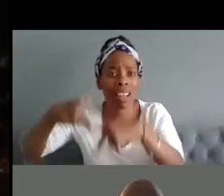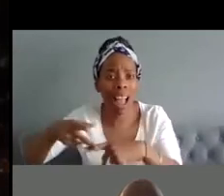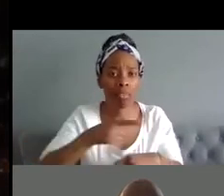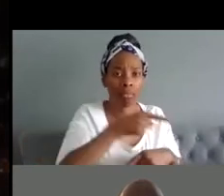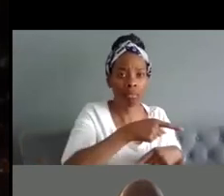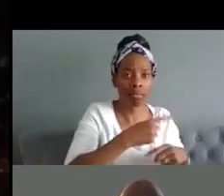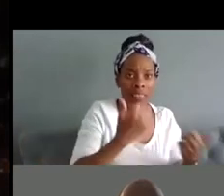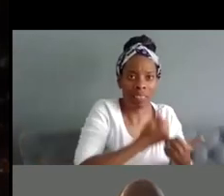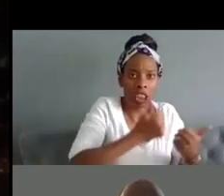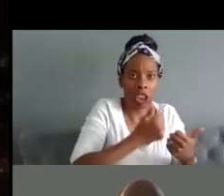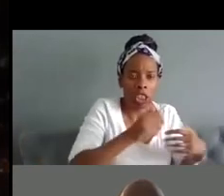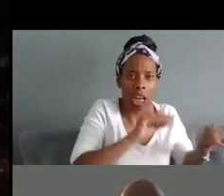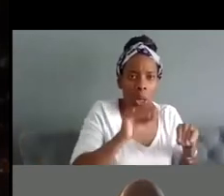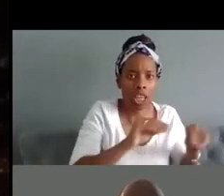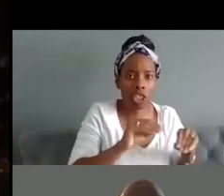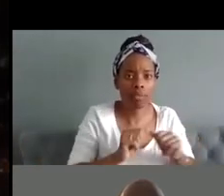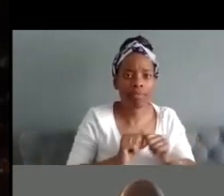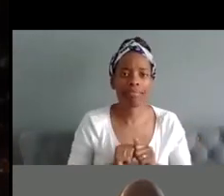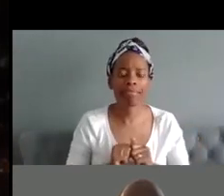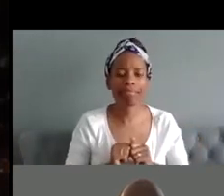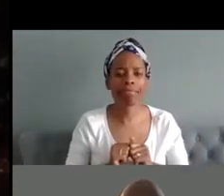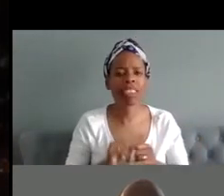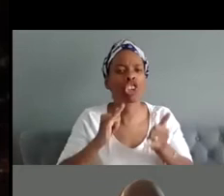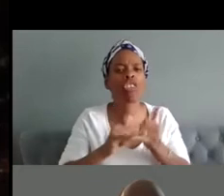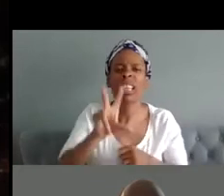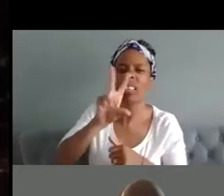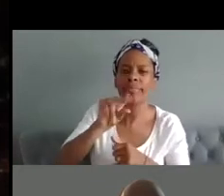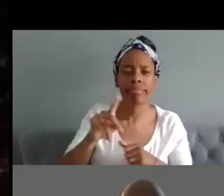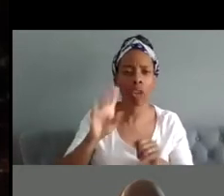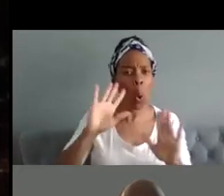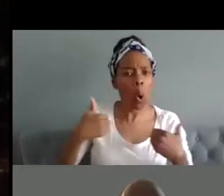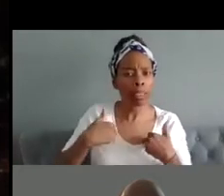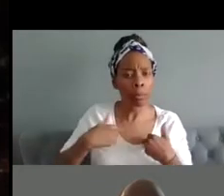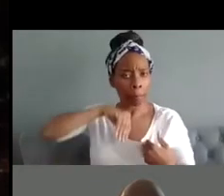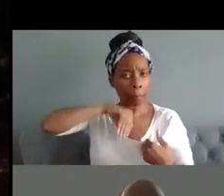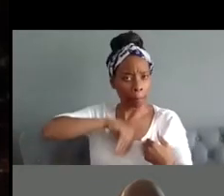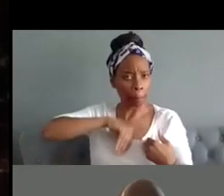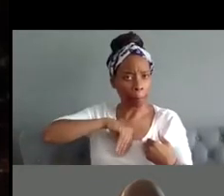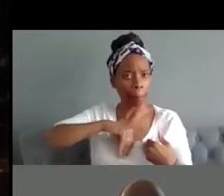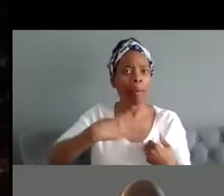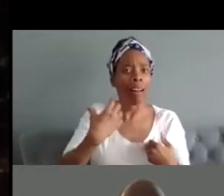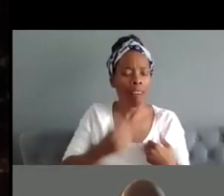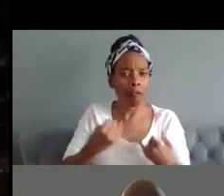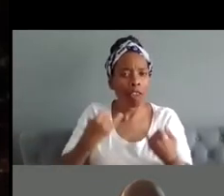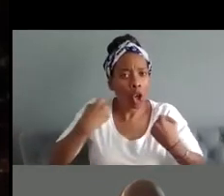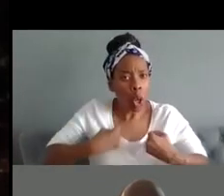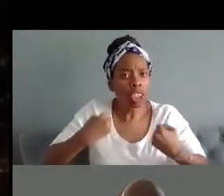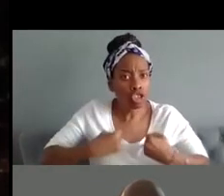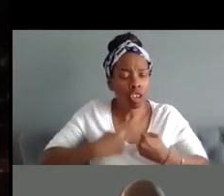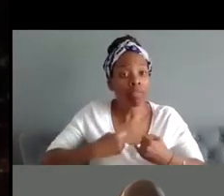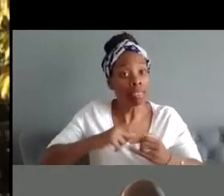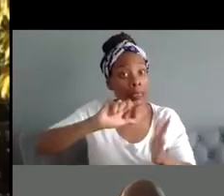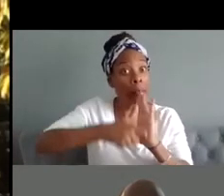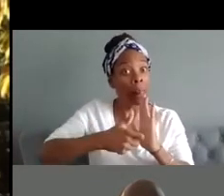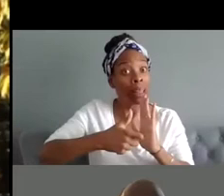what's in your body and is some is a condition it's a disability and when you